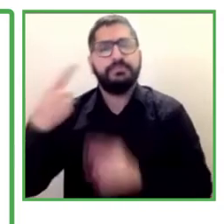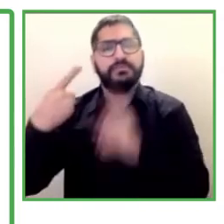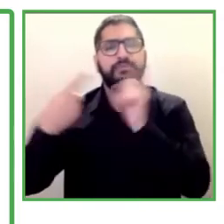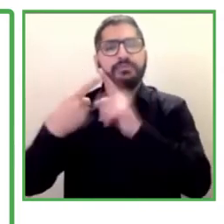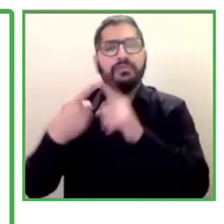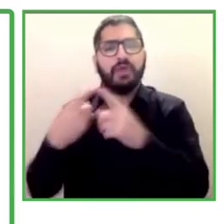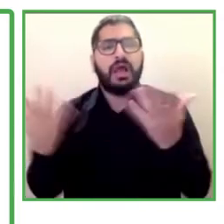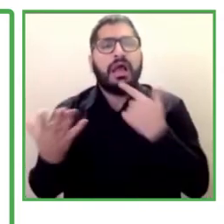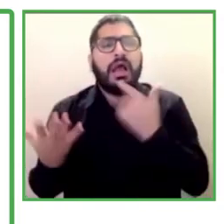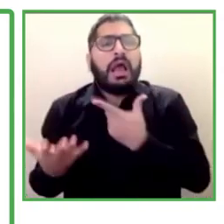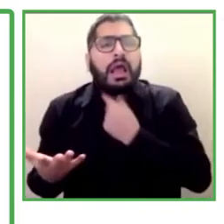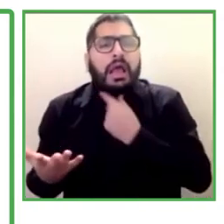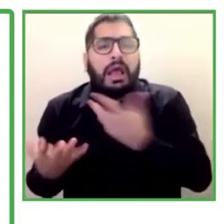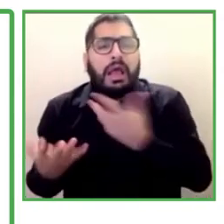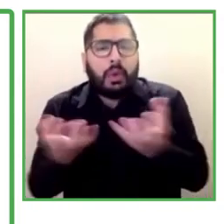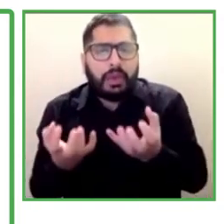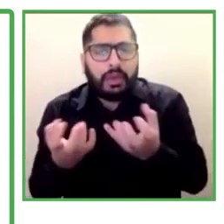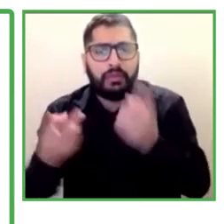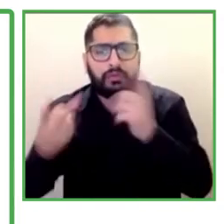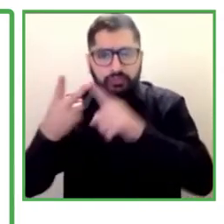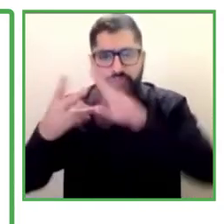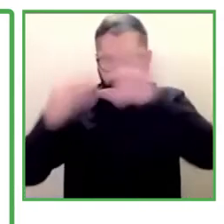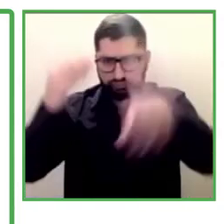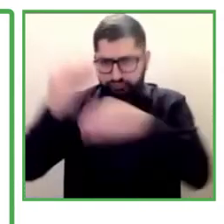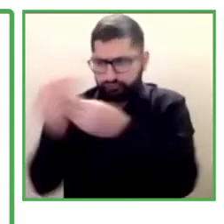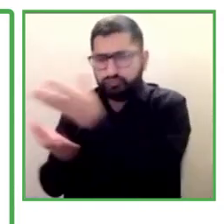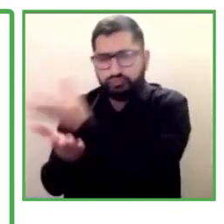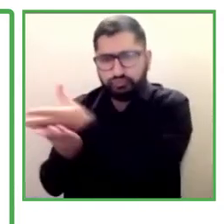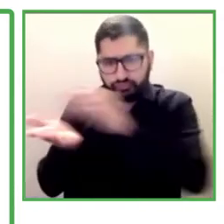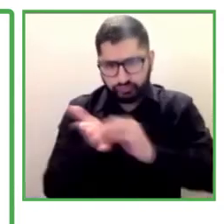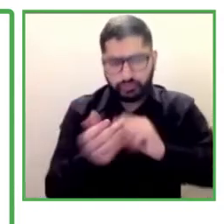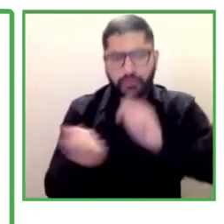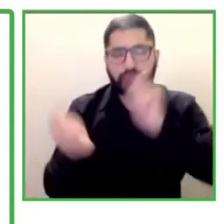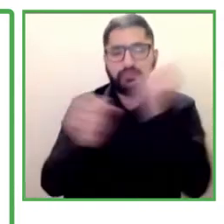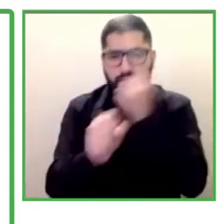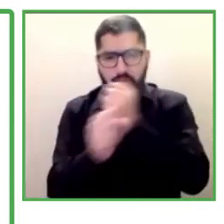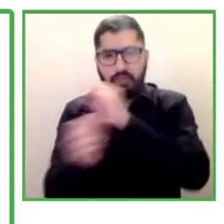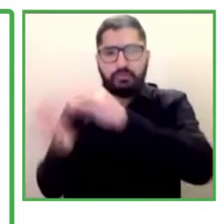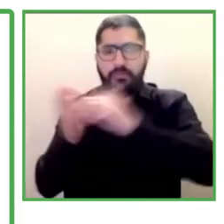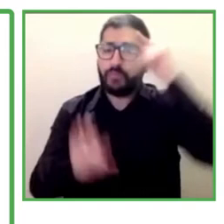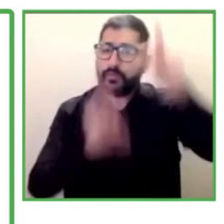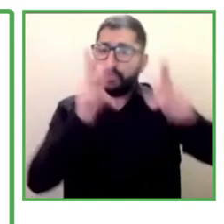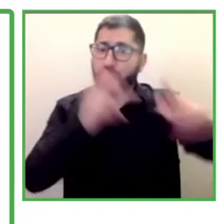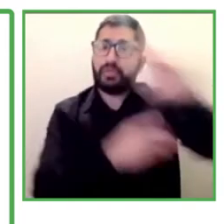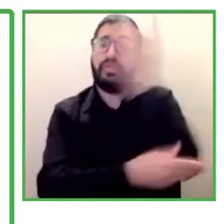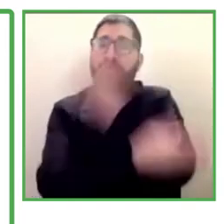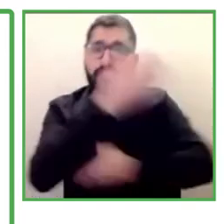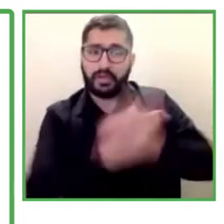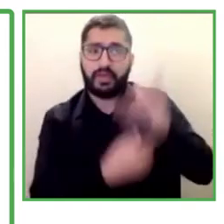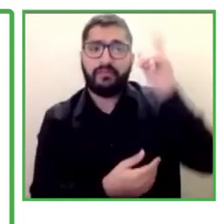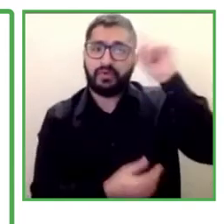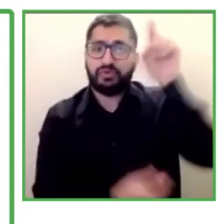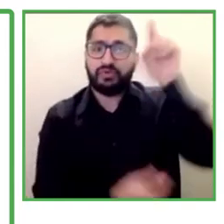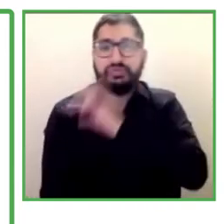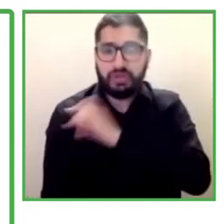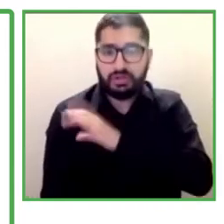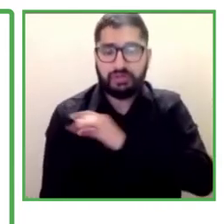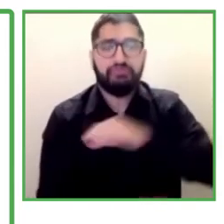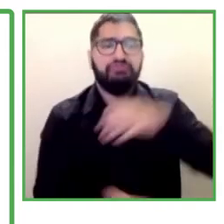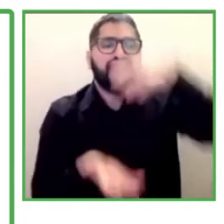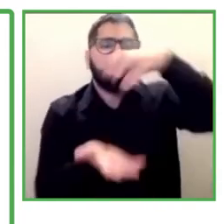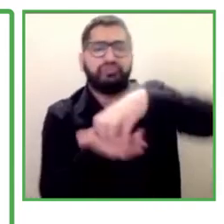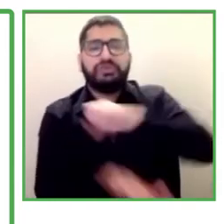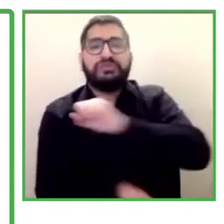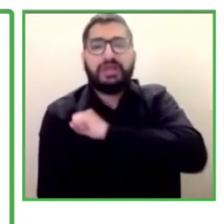is to see what we want to do. We want to have a collaborative model for inclusion for people that